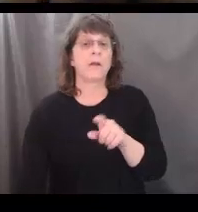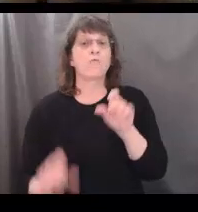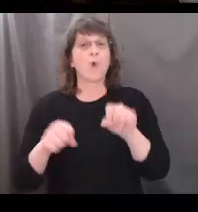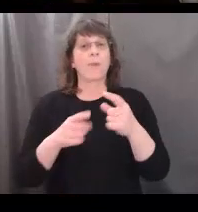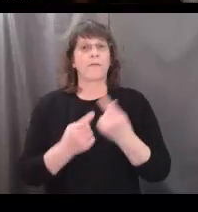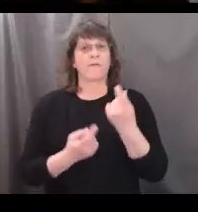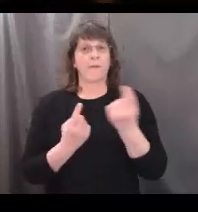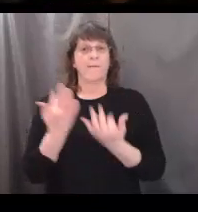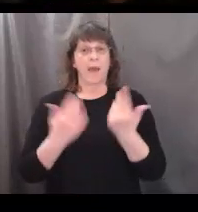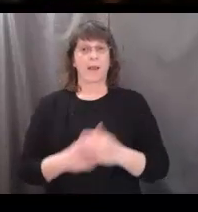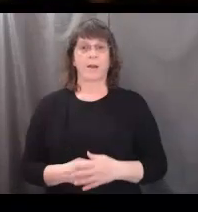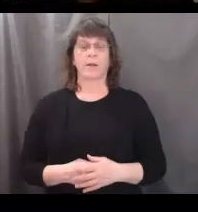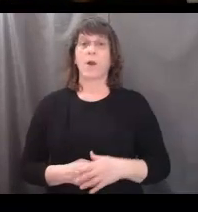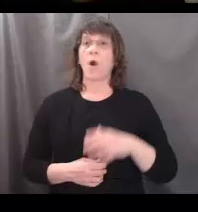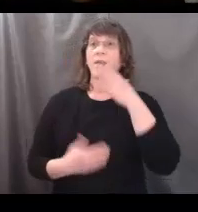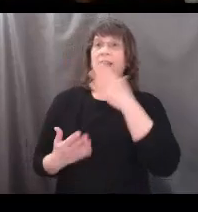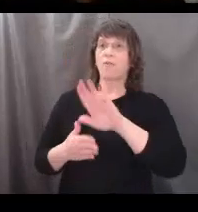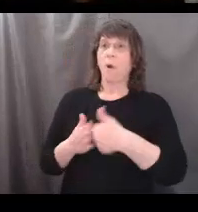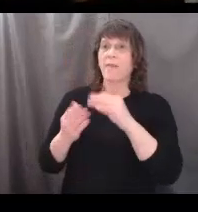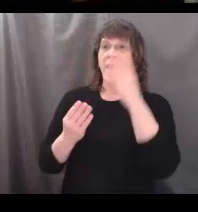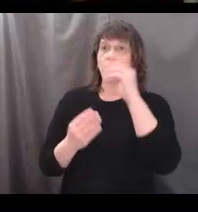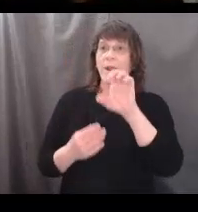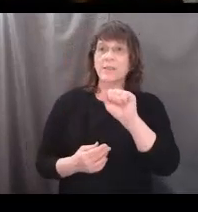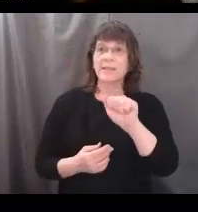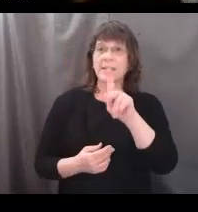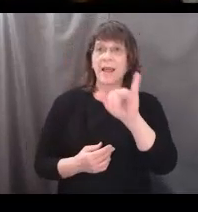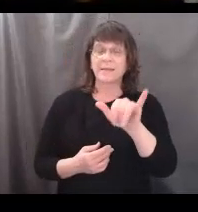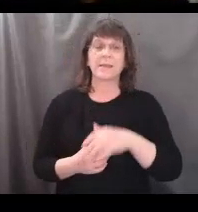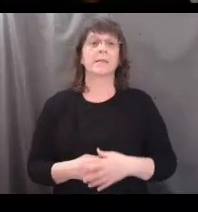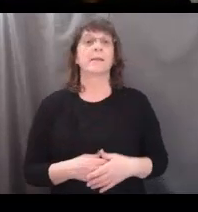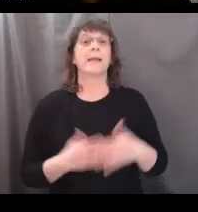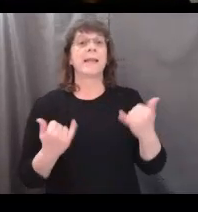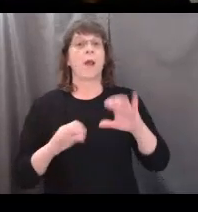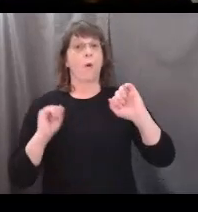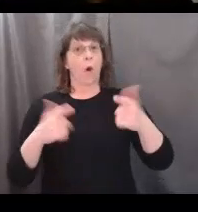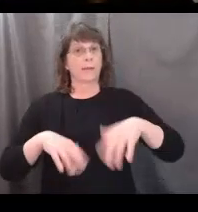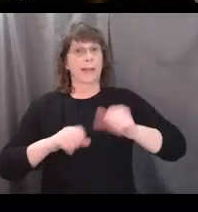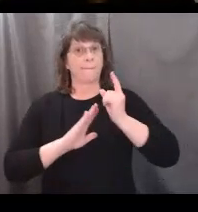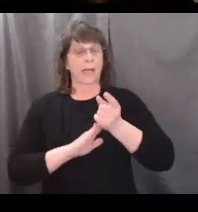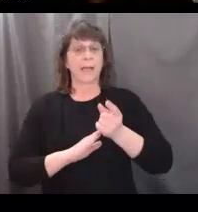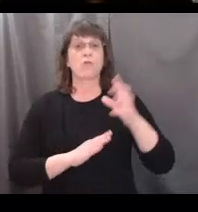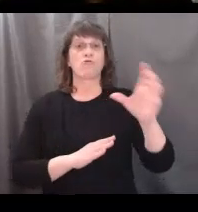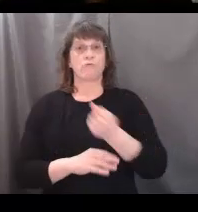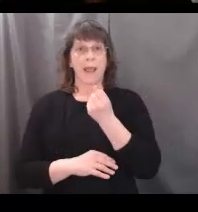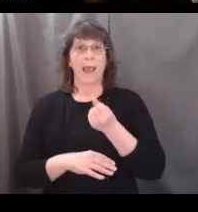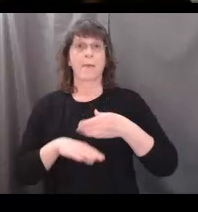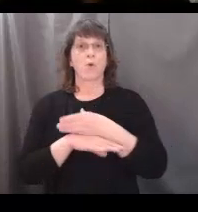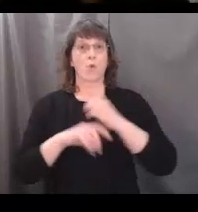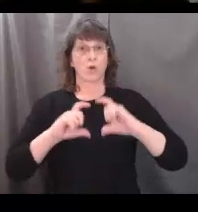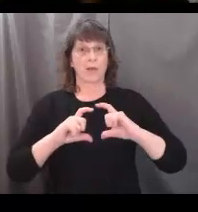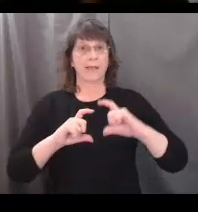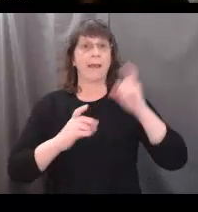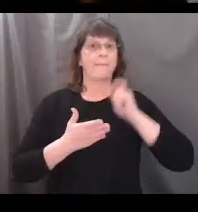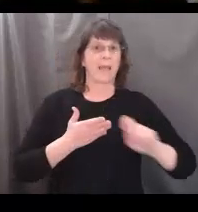Thank you for all that information, C. Kelsey. Now everyone take a minute to grab your wood cookie and a